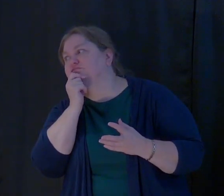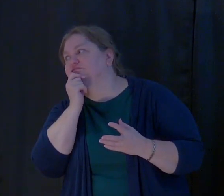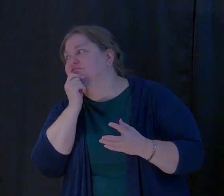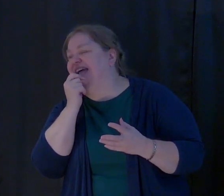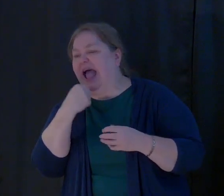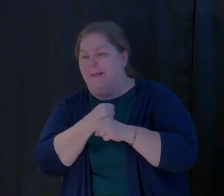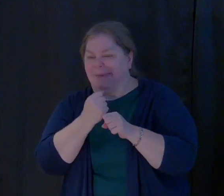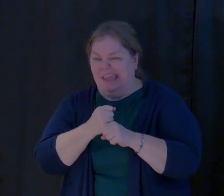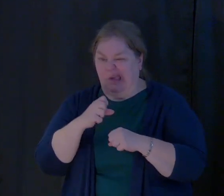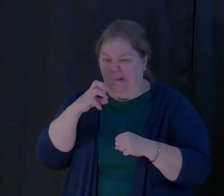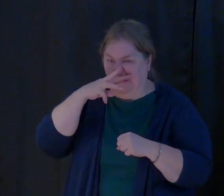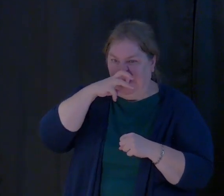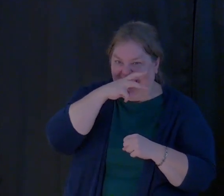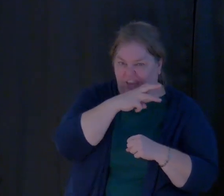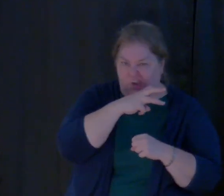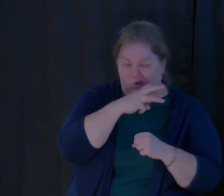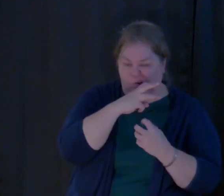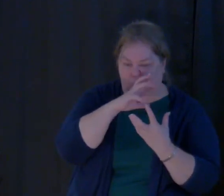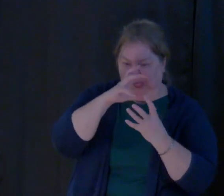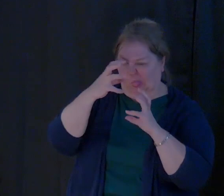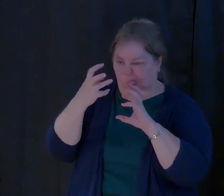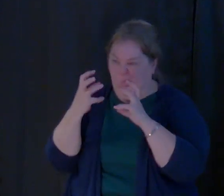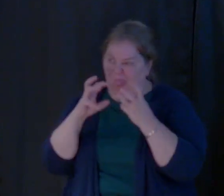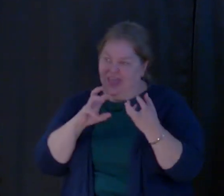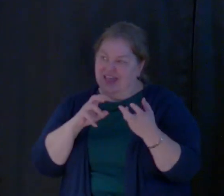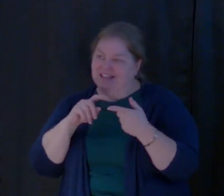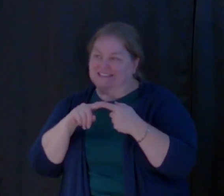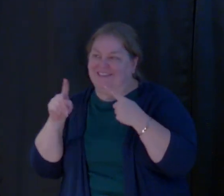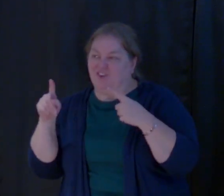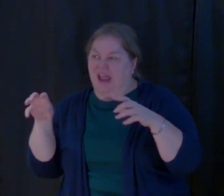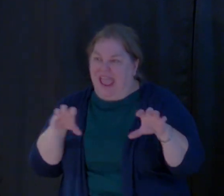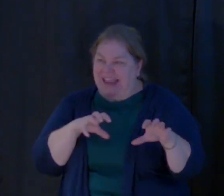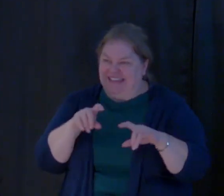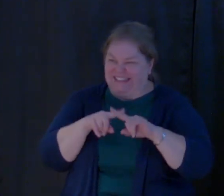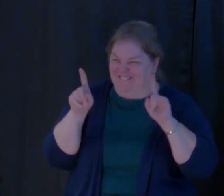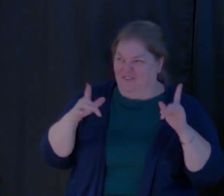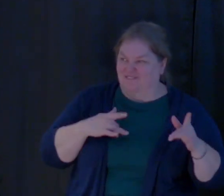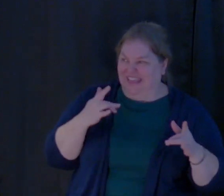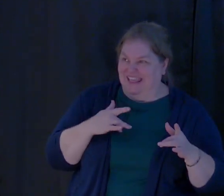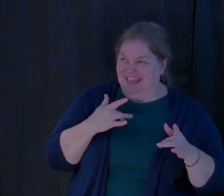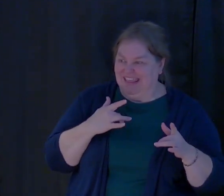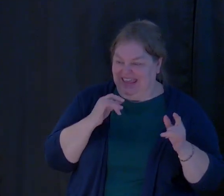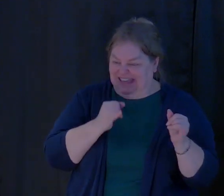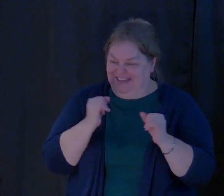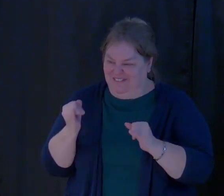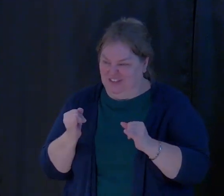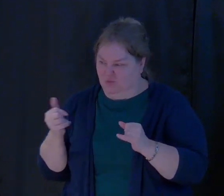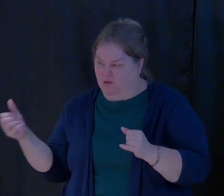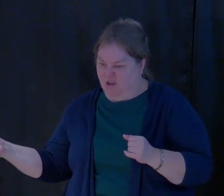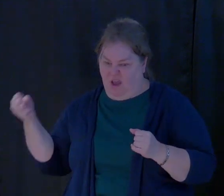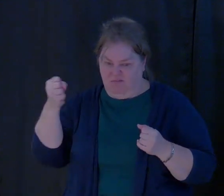weird, off, different looking, different acting, different feeling individuals.